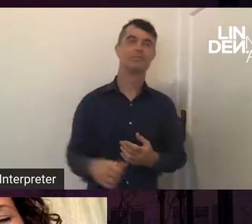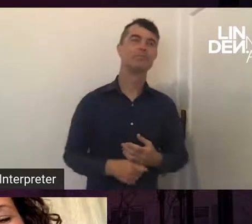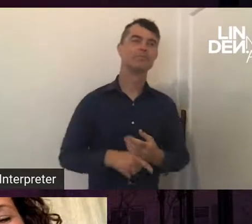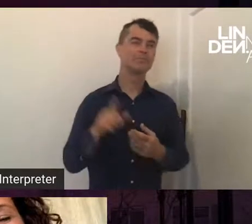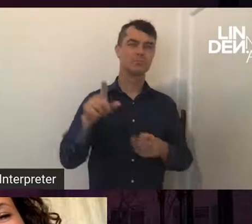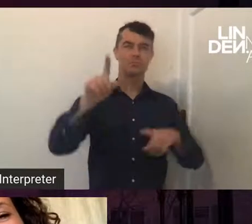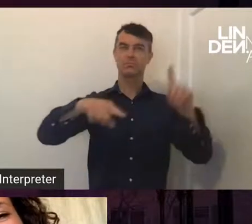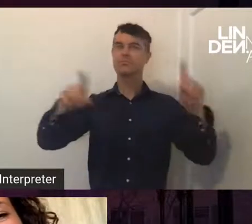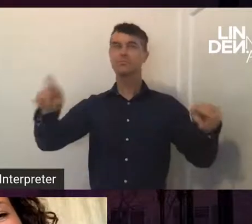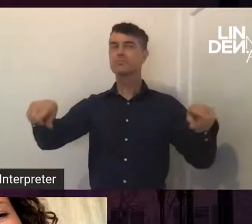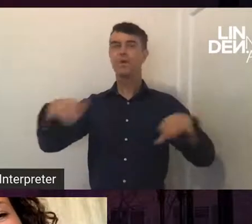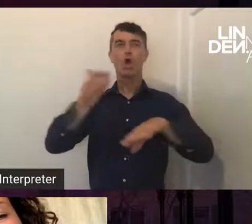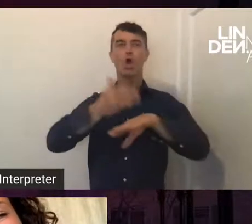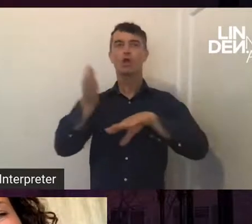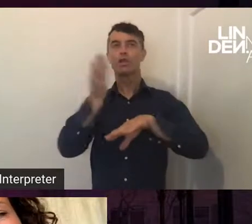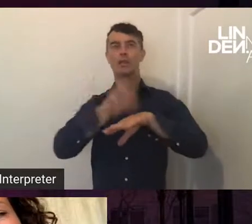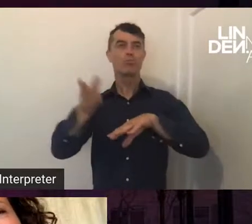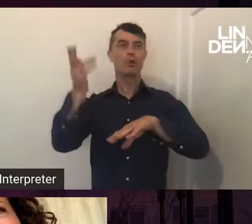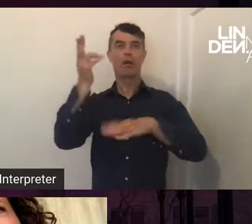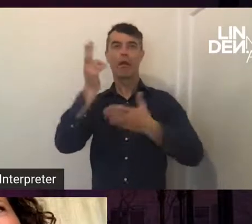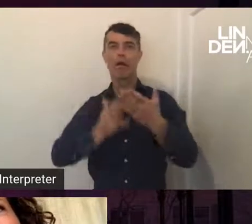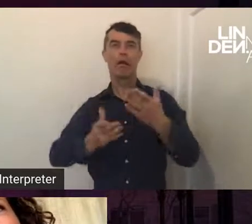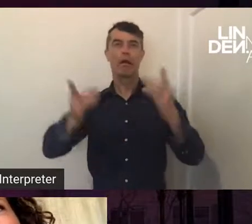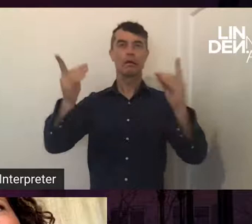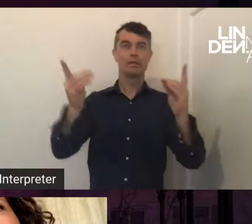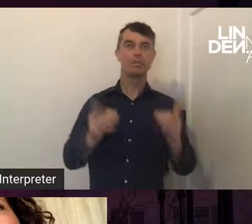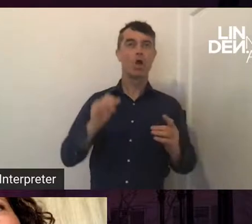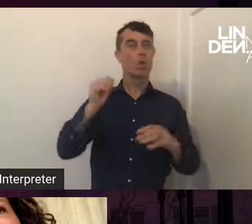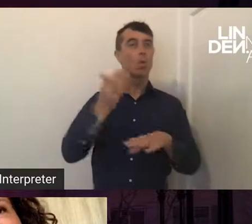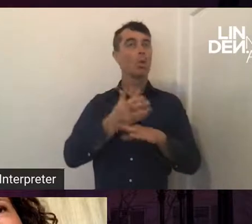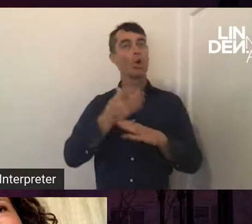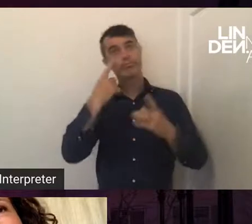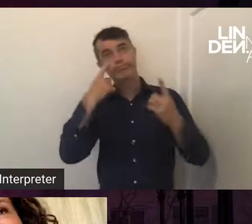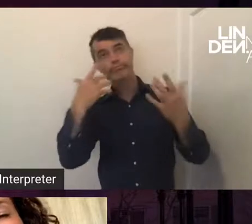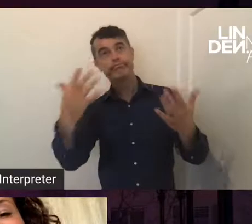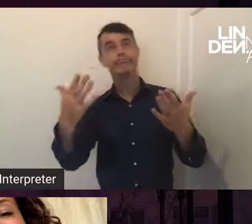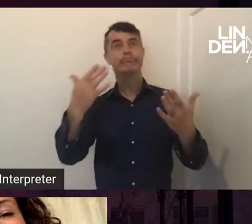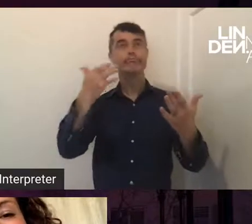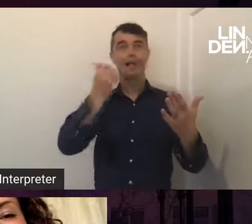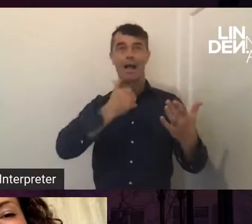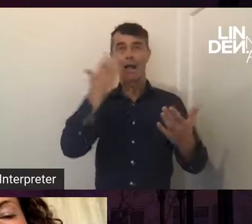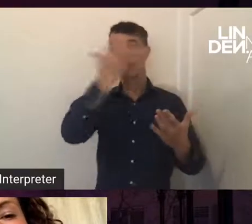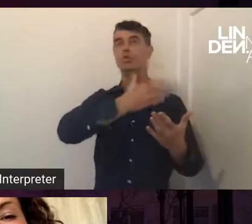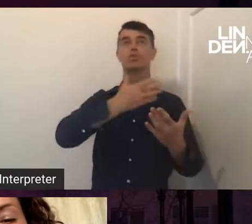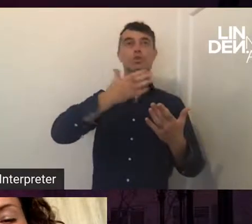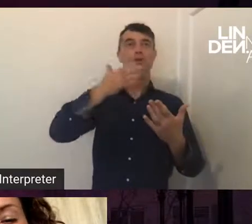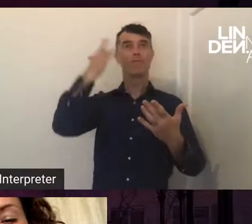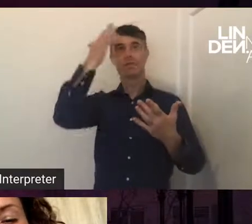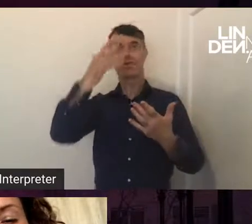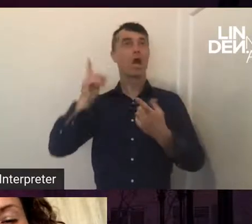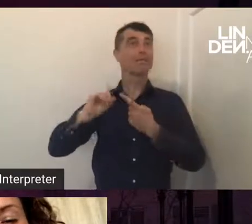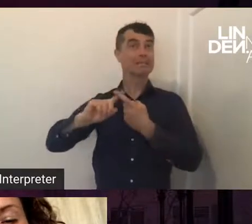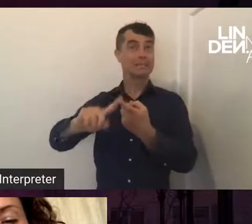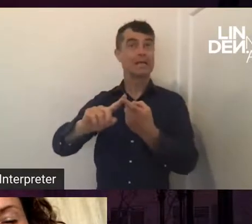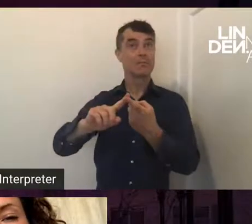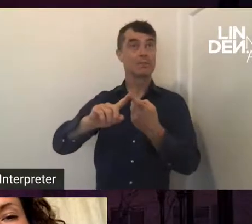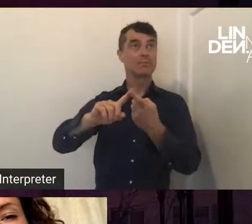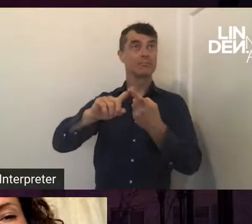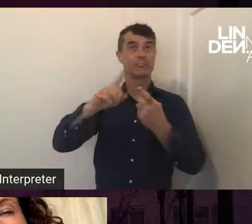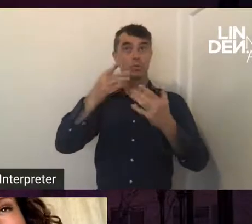contemporary art and design, your work reflects Aboriginal philosophies of sustainability, innovation and collaboration.